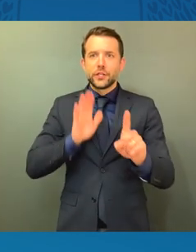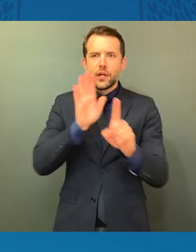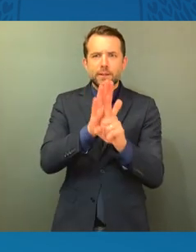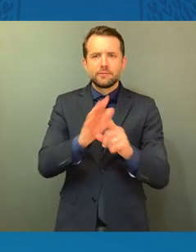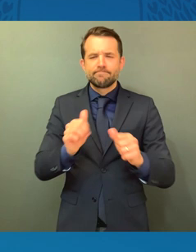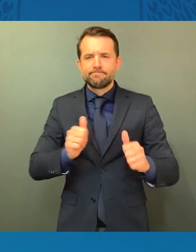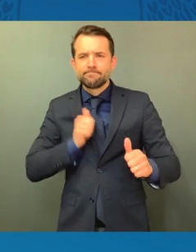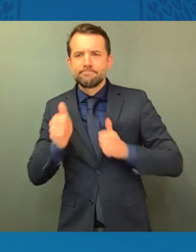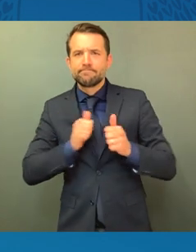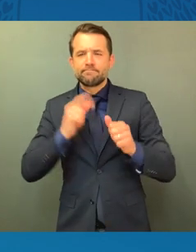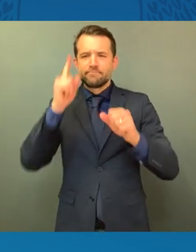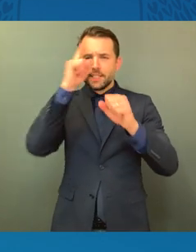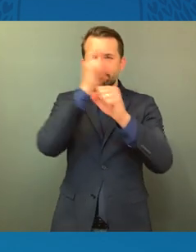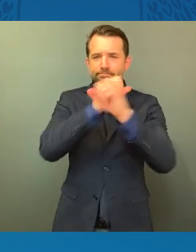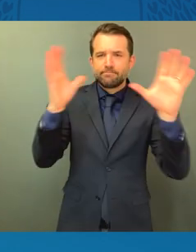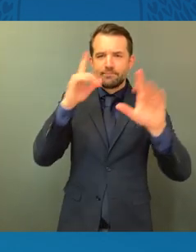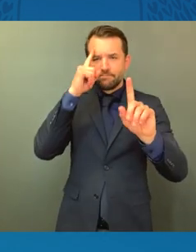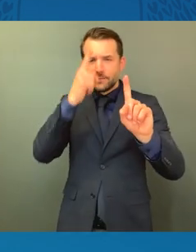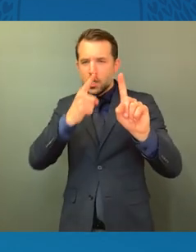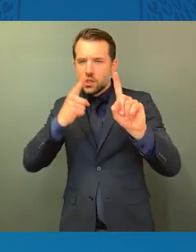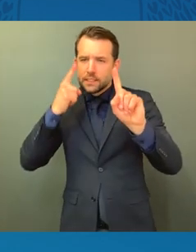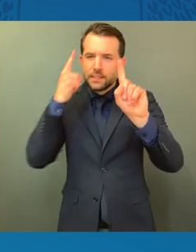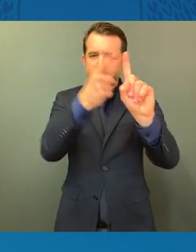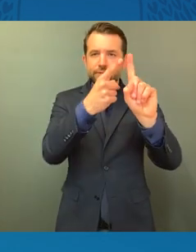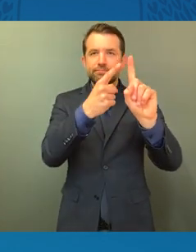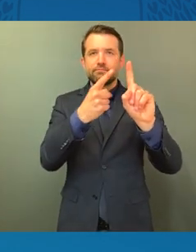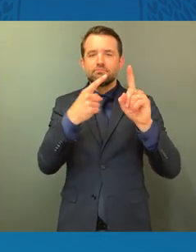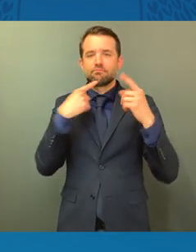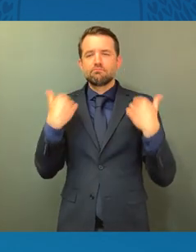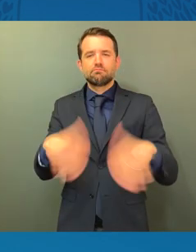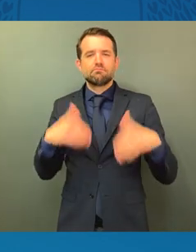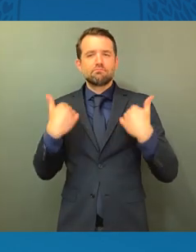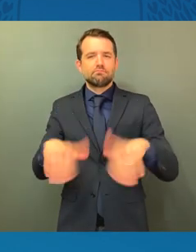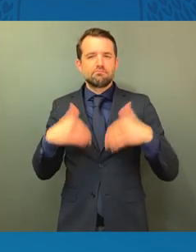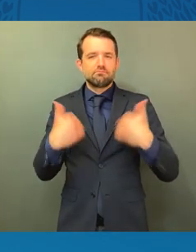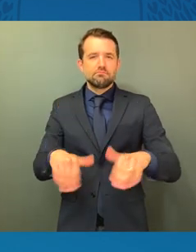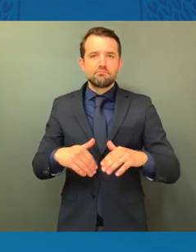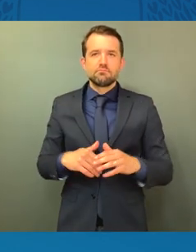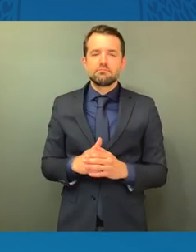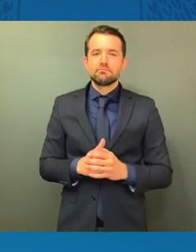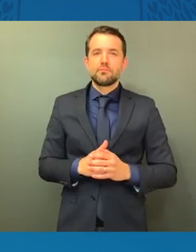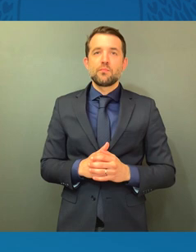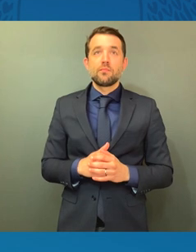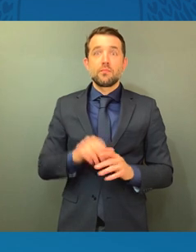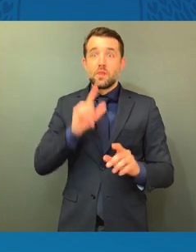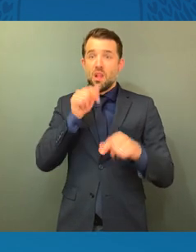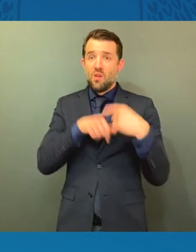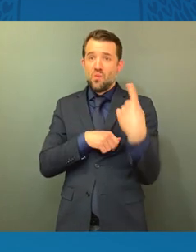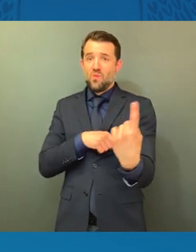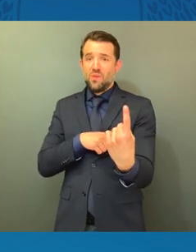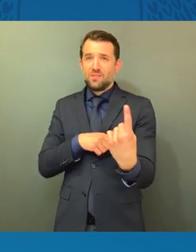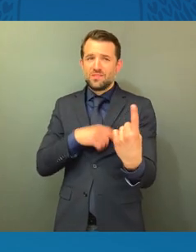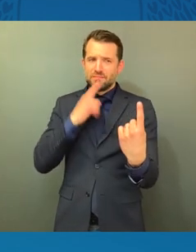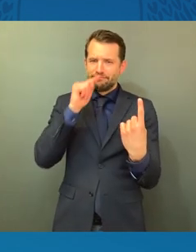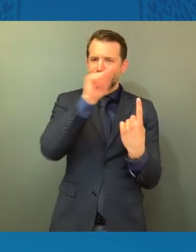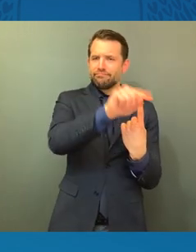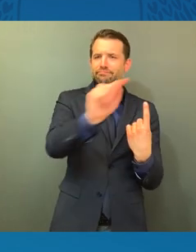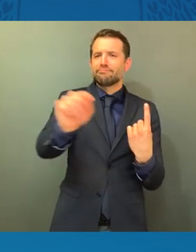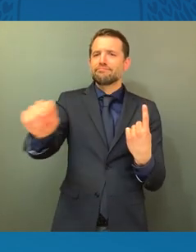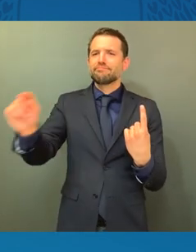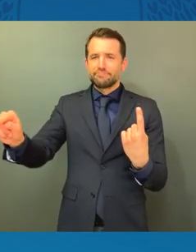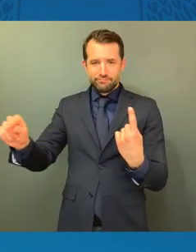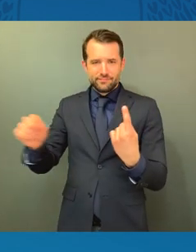is extraordinary, and it is not uncommon. In every classroom, in every school,